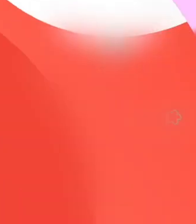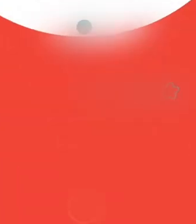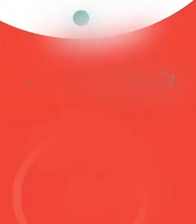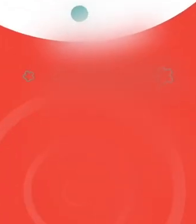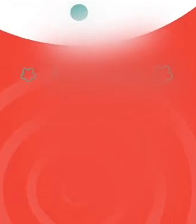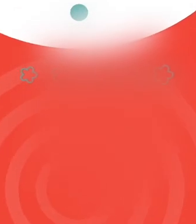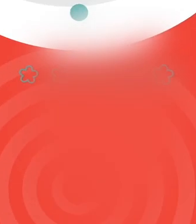Bye!